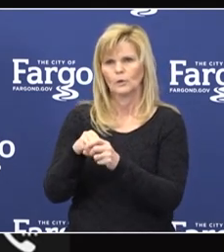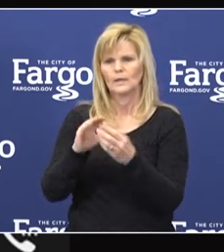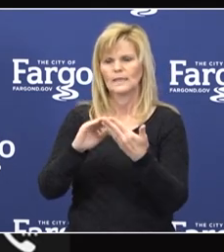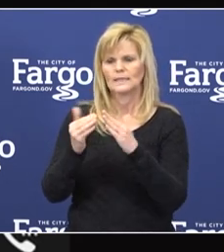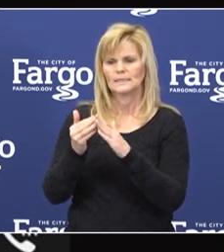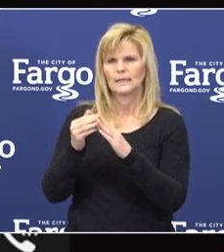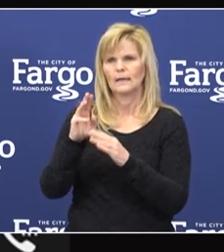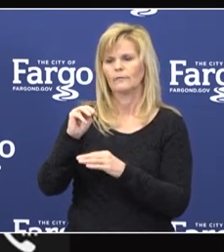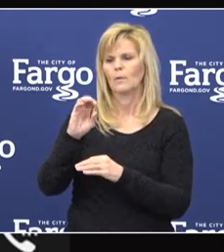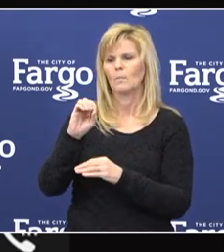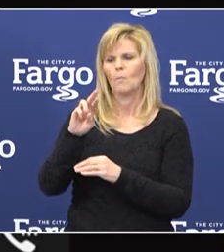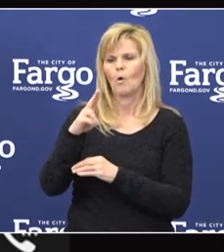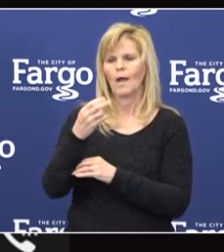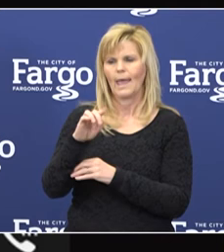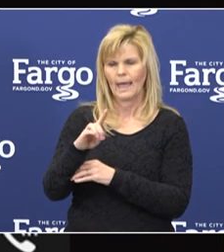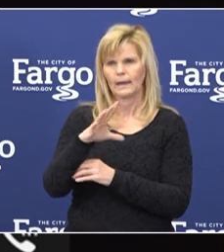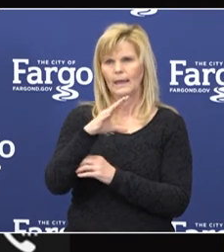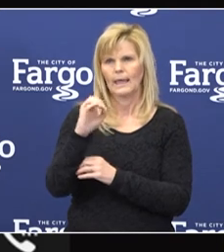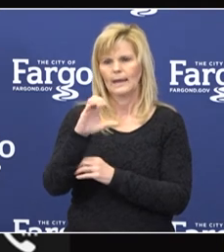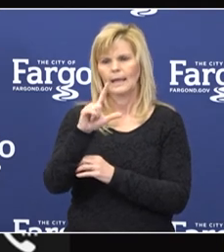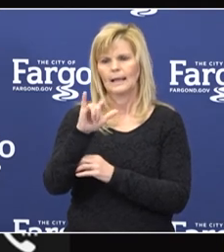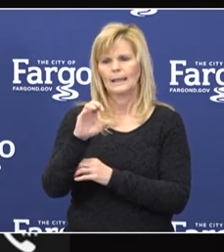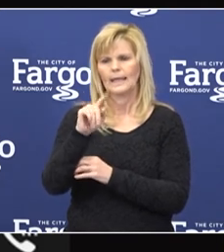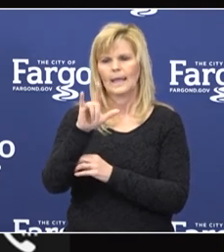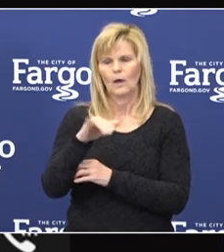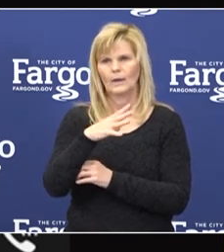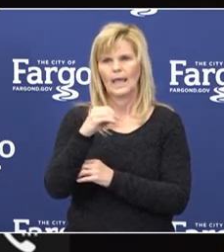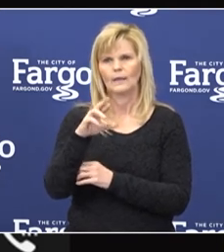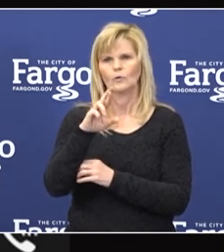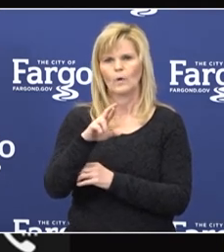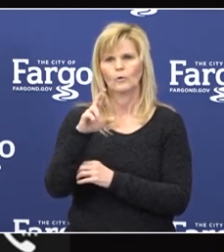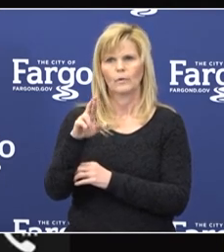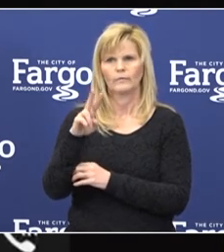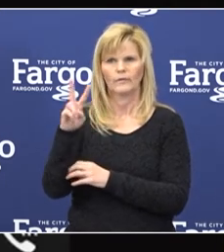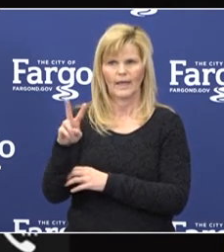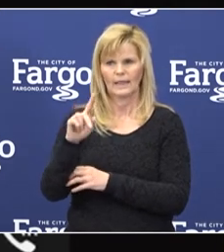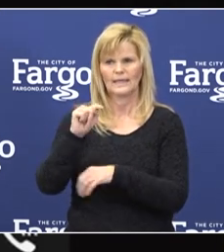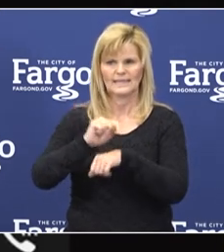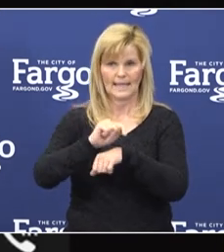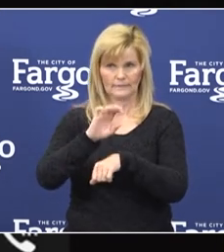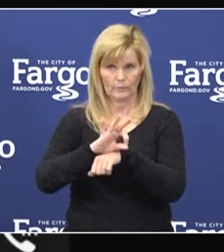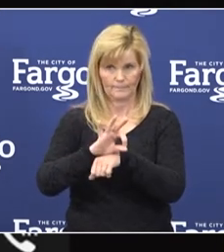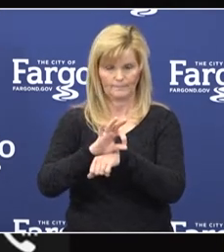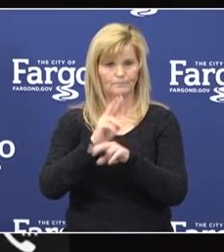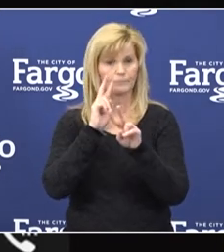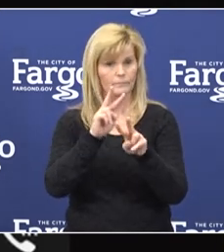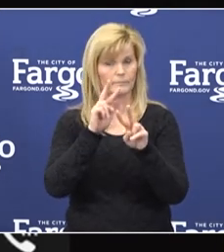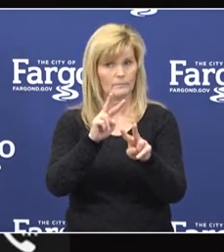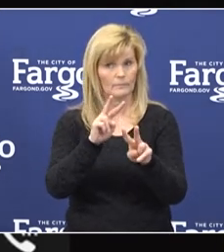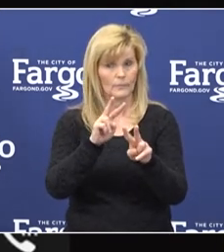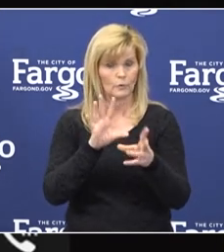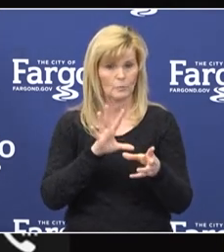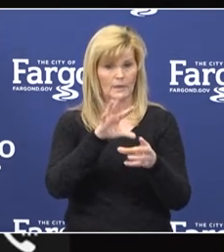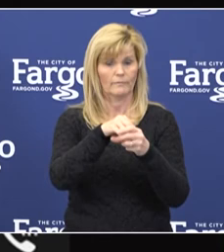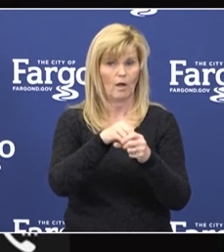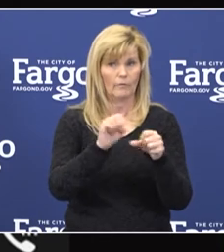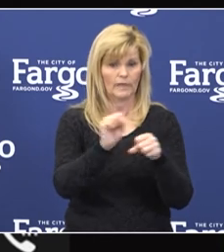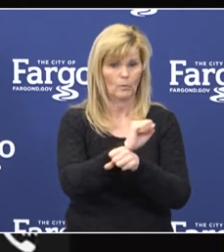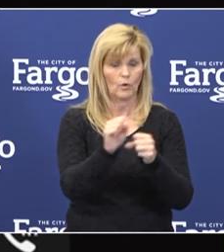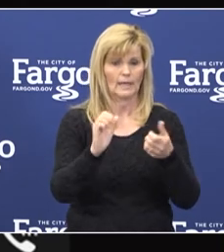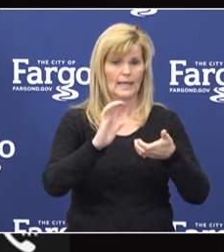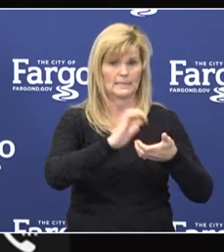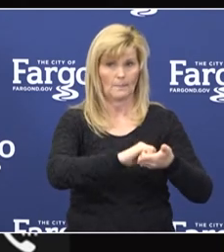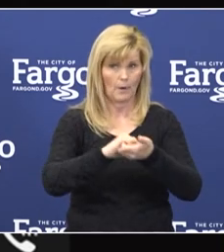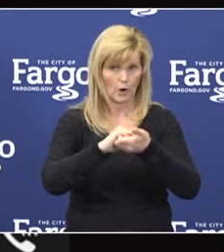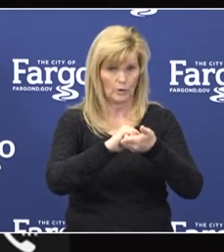Moorhead, along with Clay County and the Red River Task Force. So looking forward to engaging and working as a partner